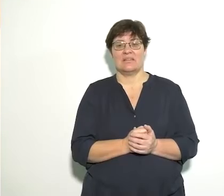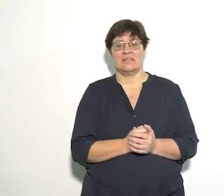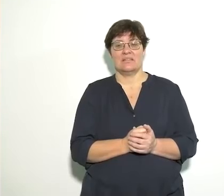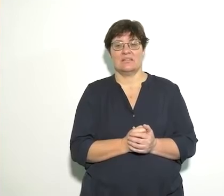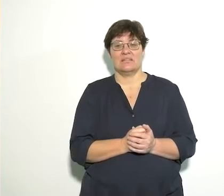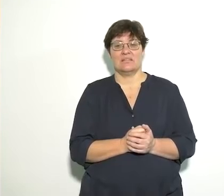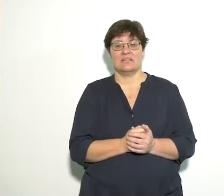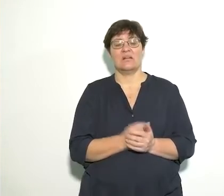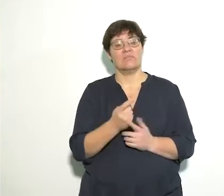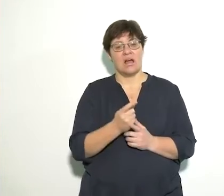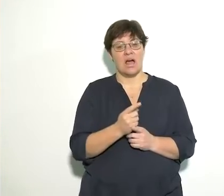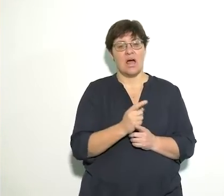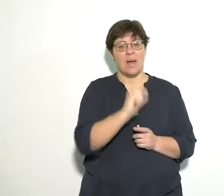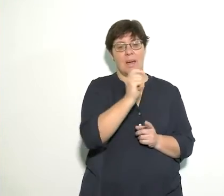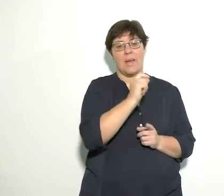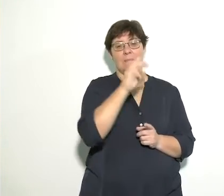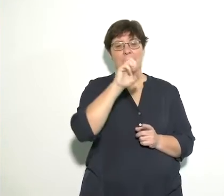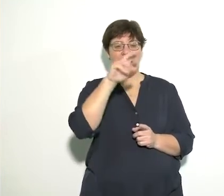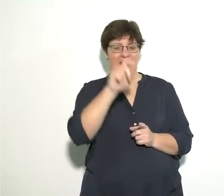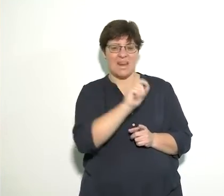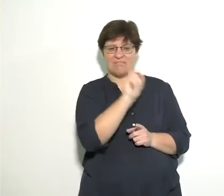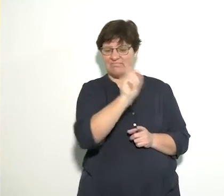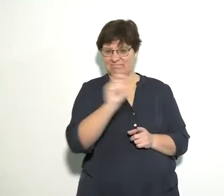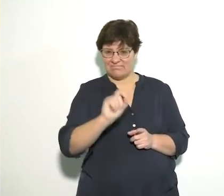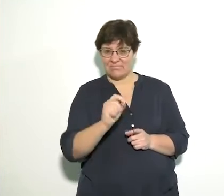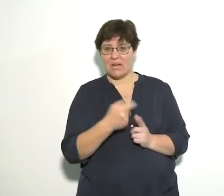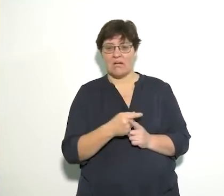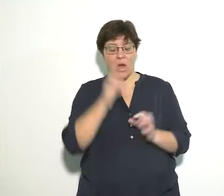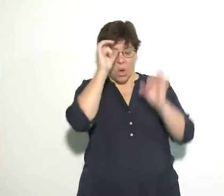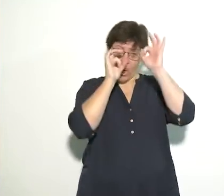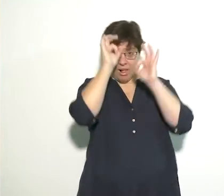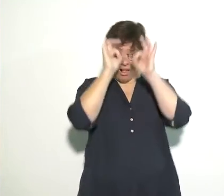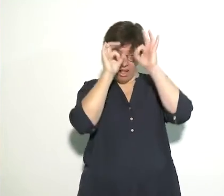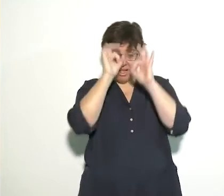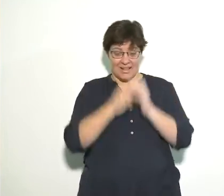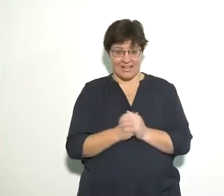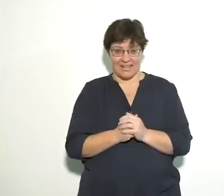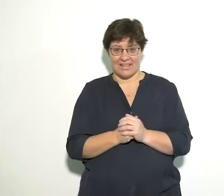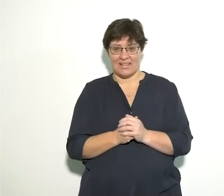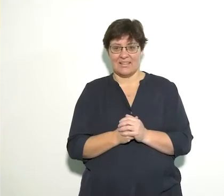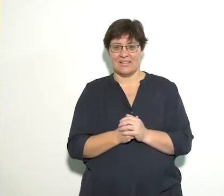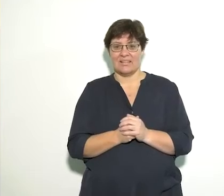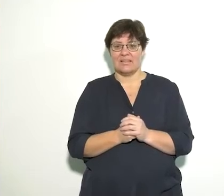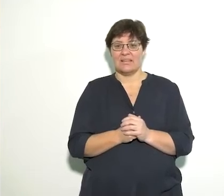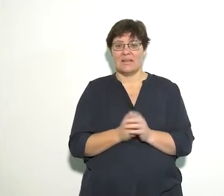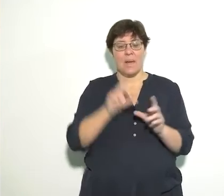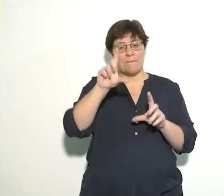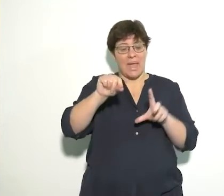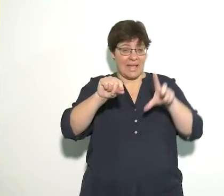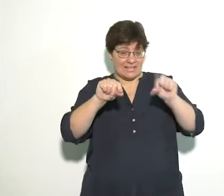some cookies, googly eyes, pegs,